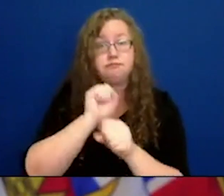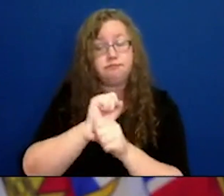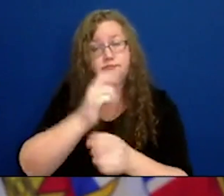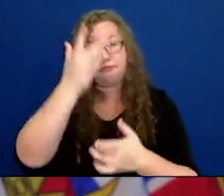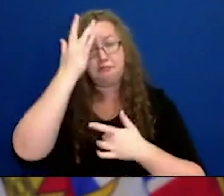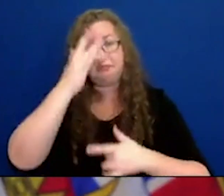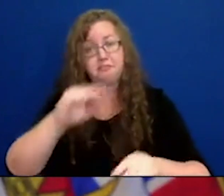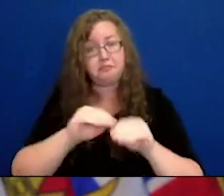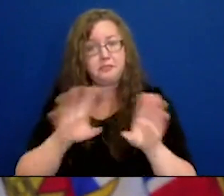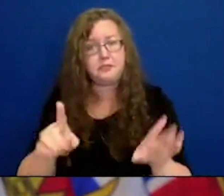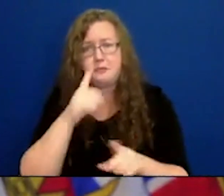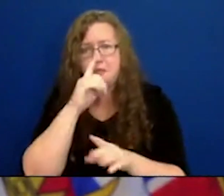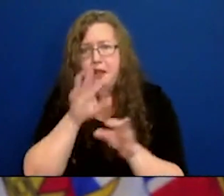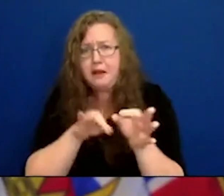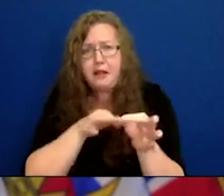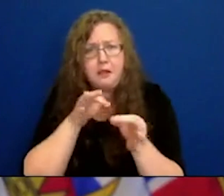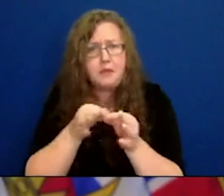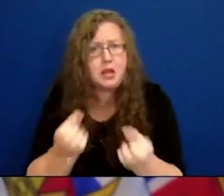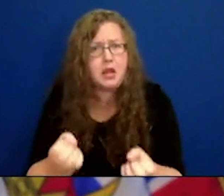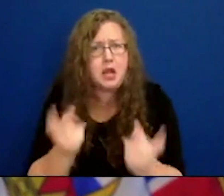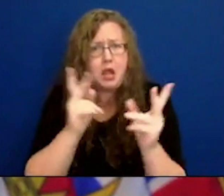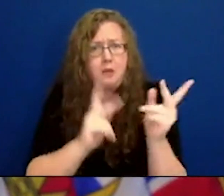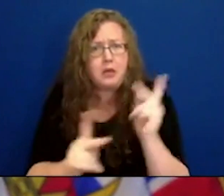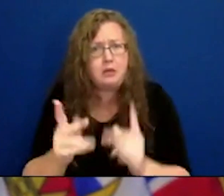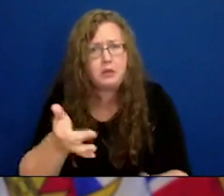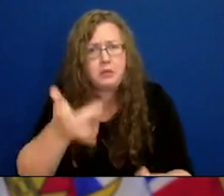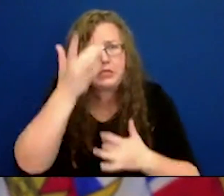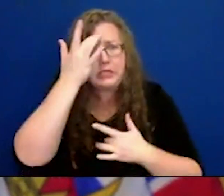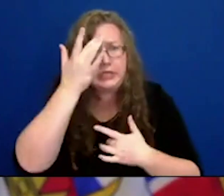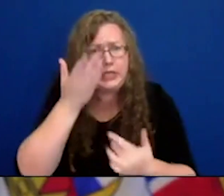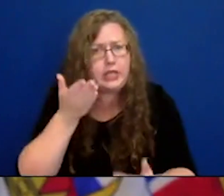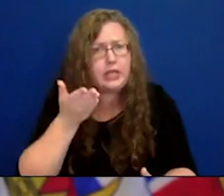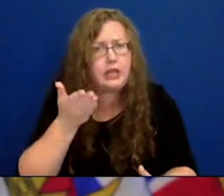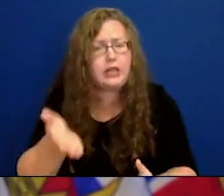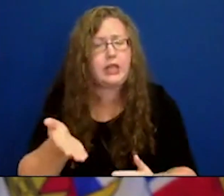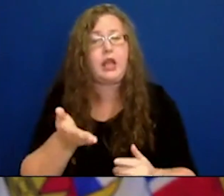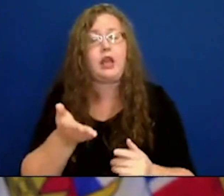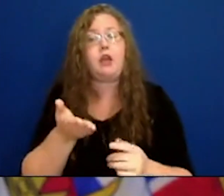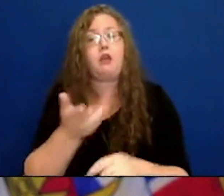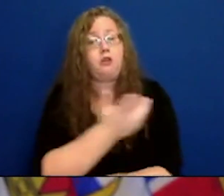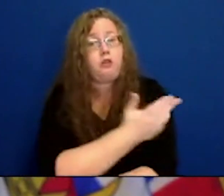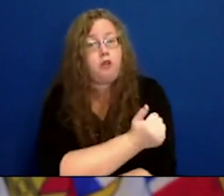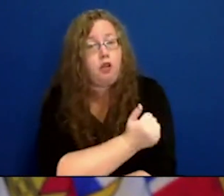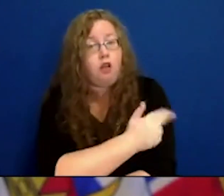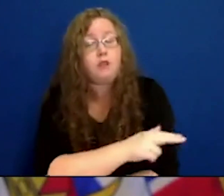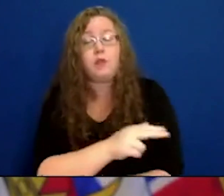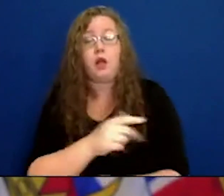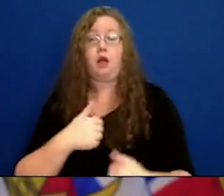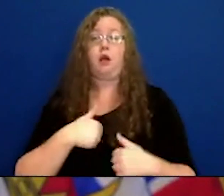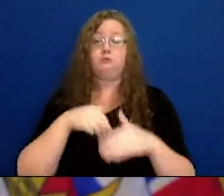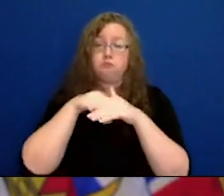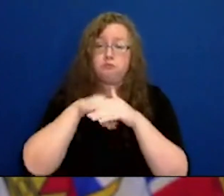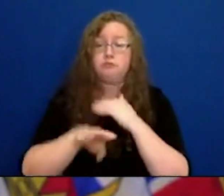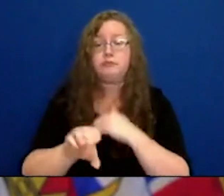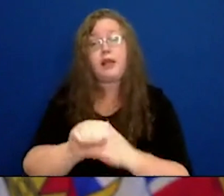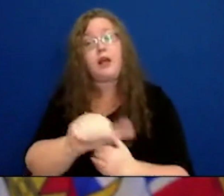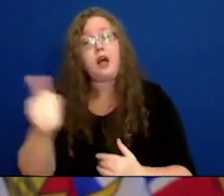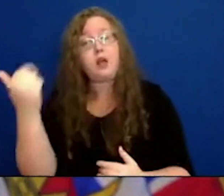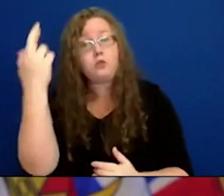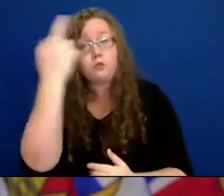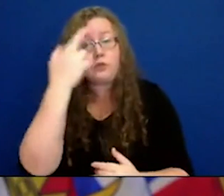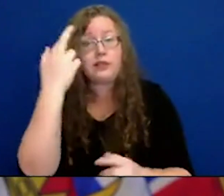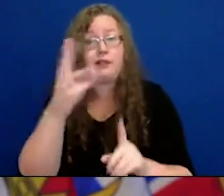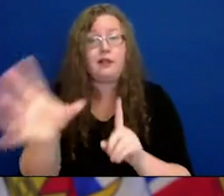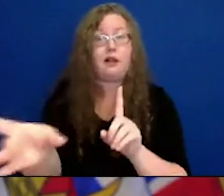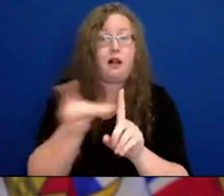update in terms of how many people, how many patients have contracted COVID while at the hospital for something else? How many